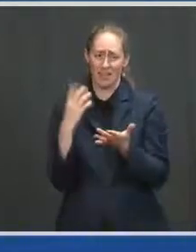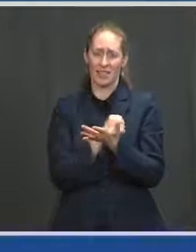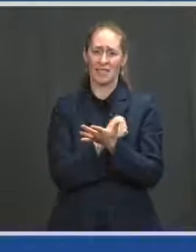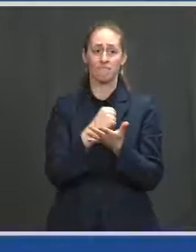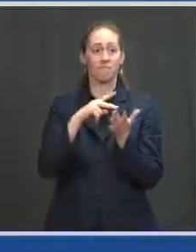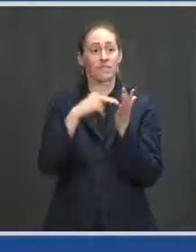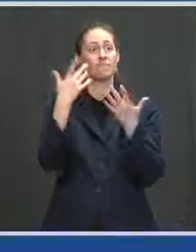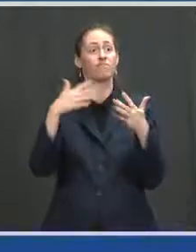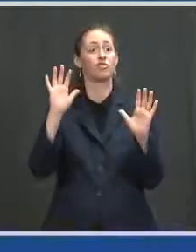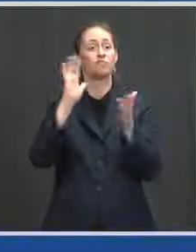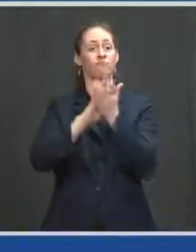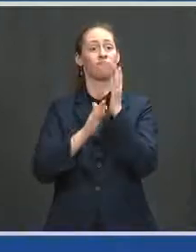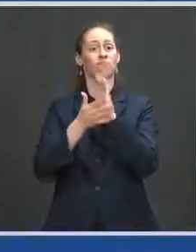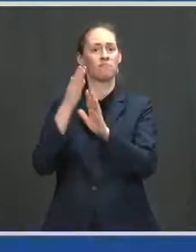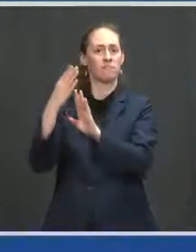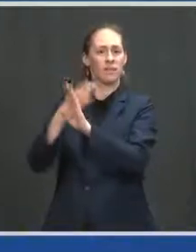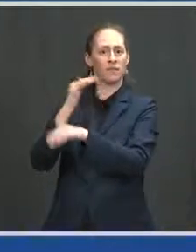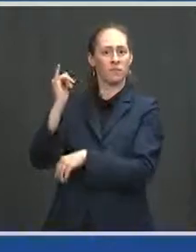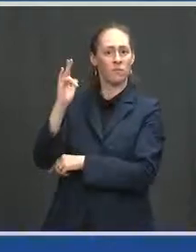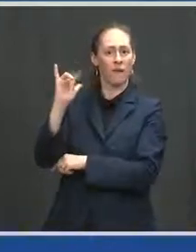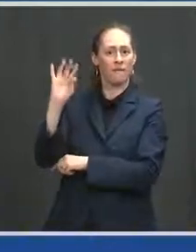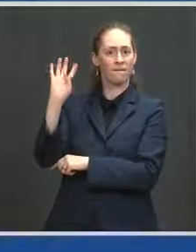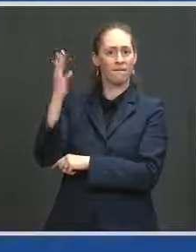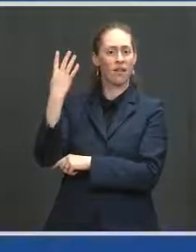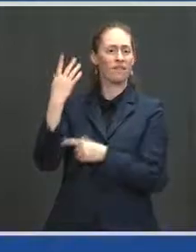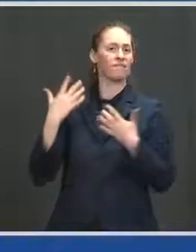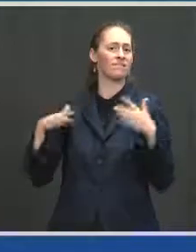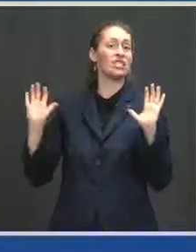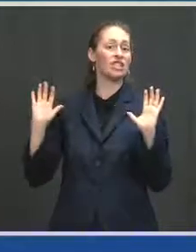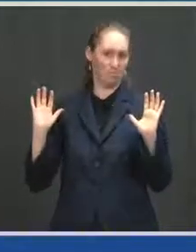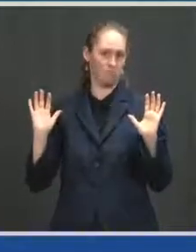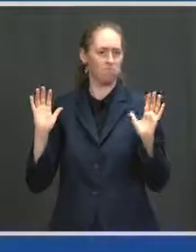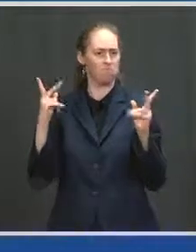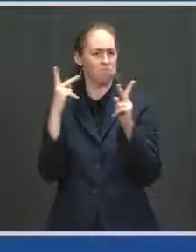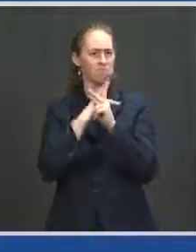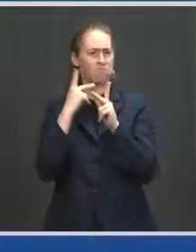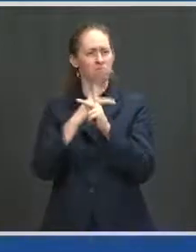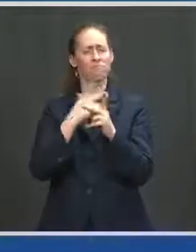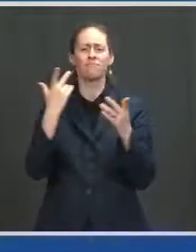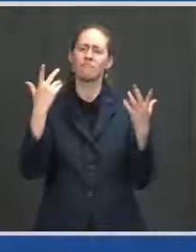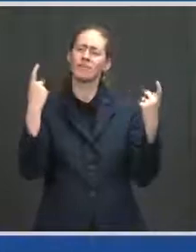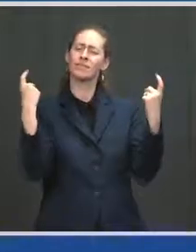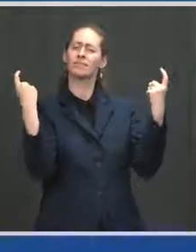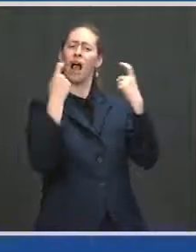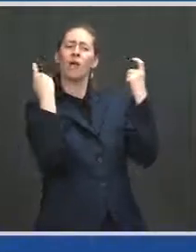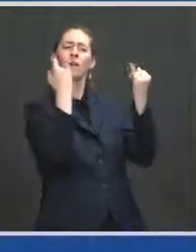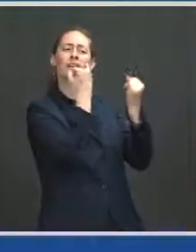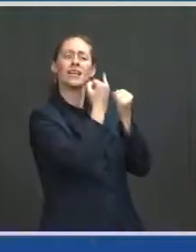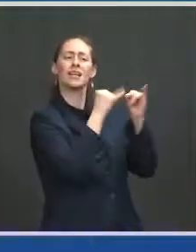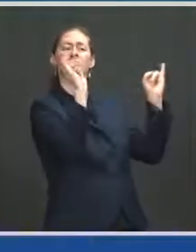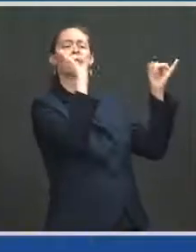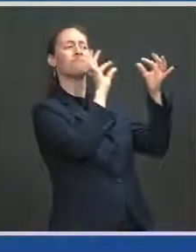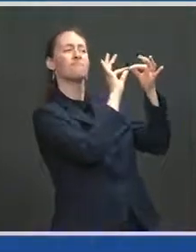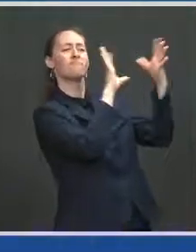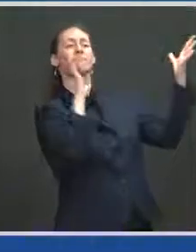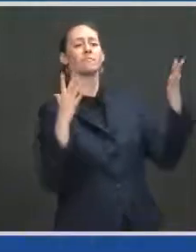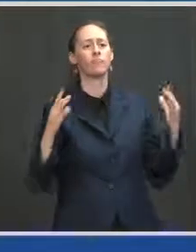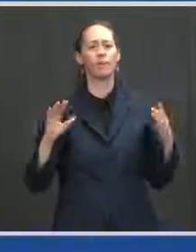4th, by the week of July the 4th. And you can celebrate Independence Day free from fear or worry.